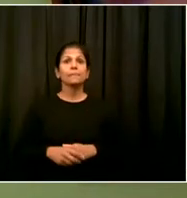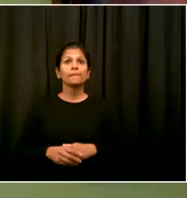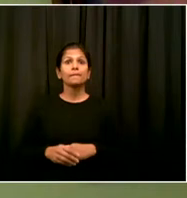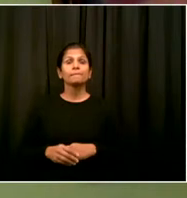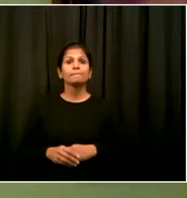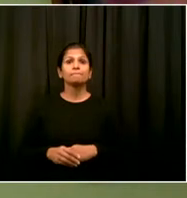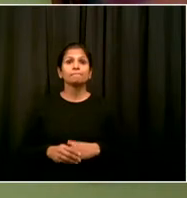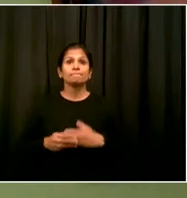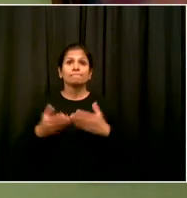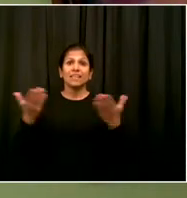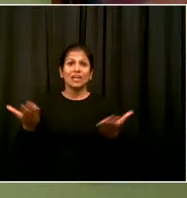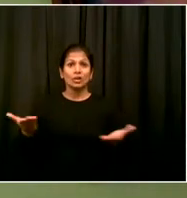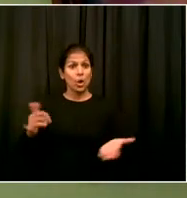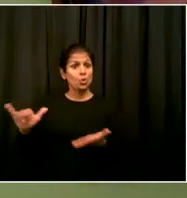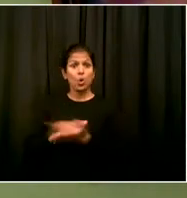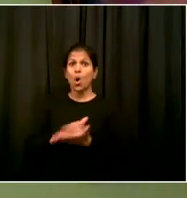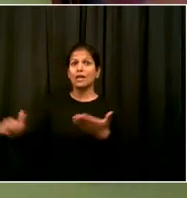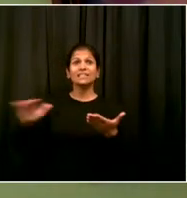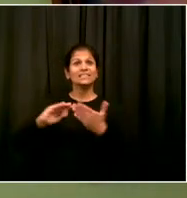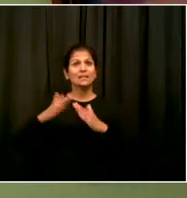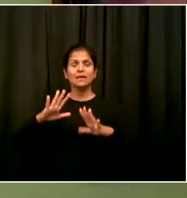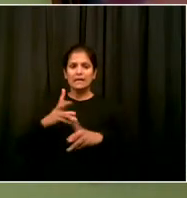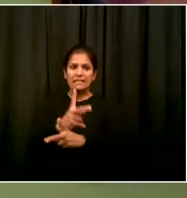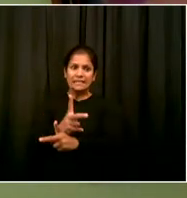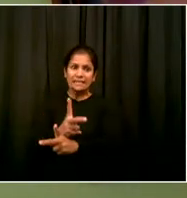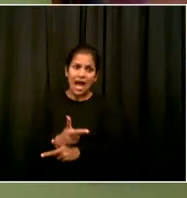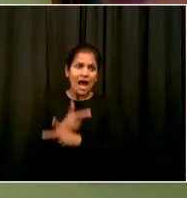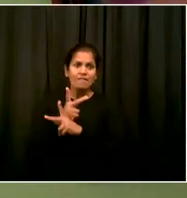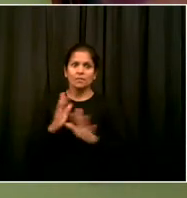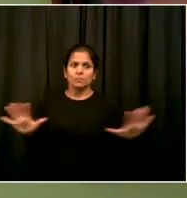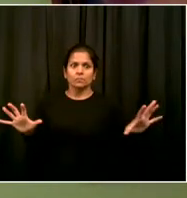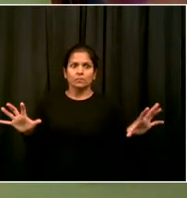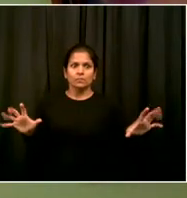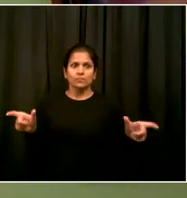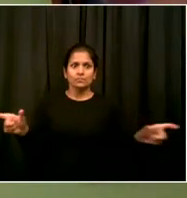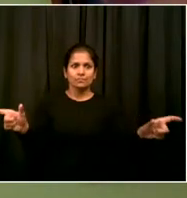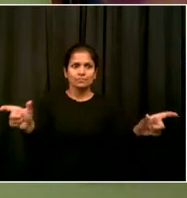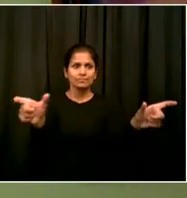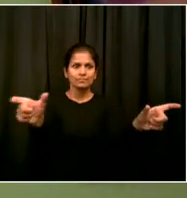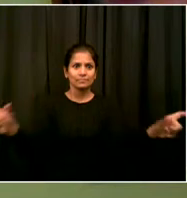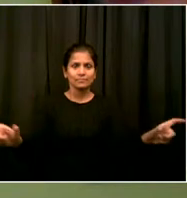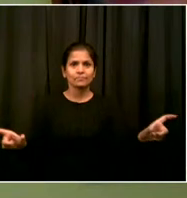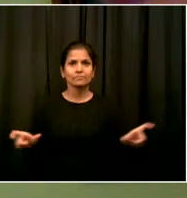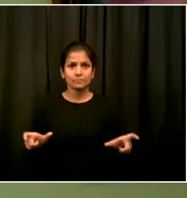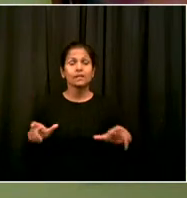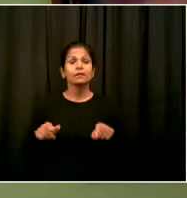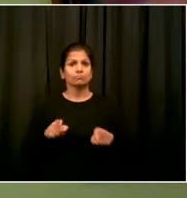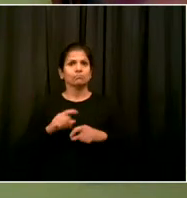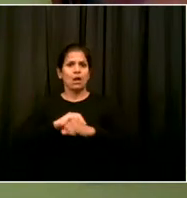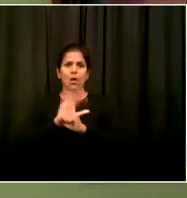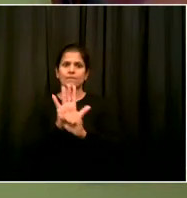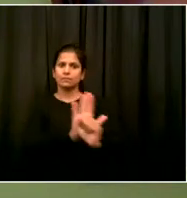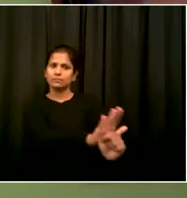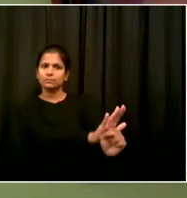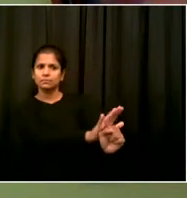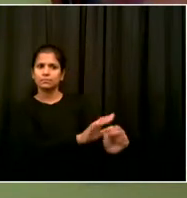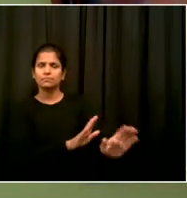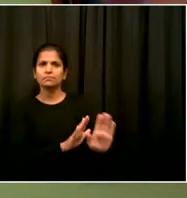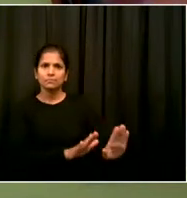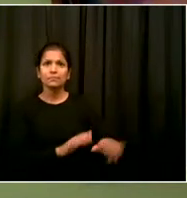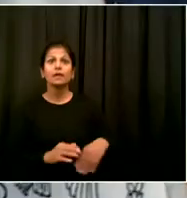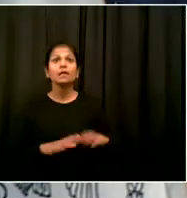So additional activities that are known to be potentially high risk are give us a lot of pause.